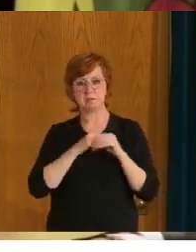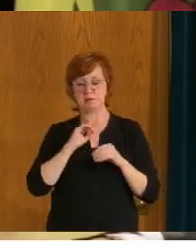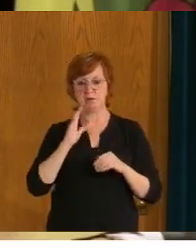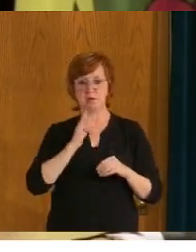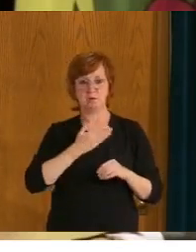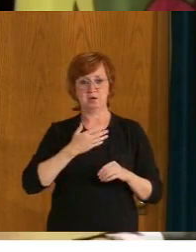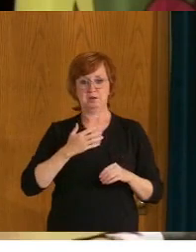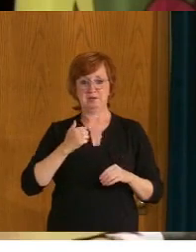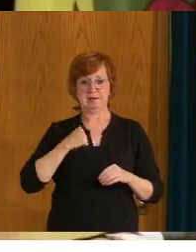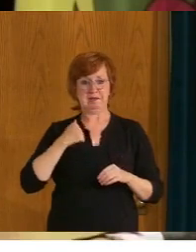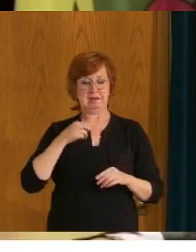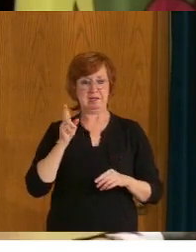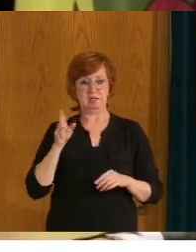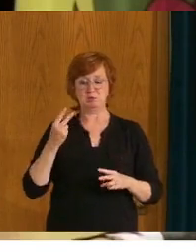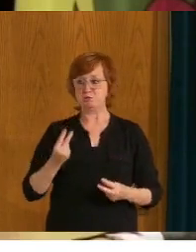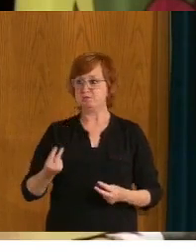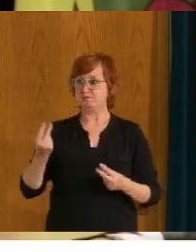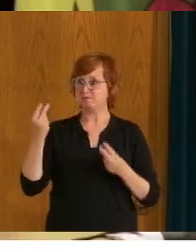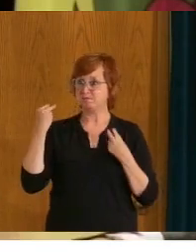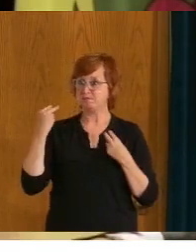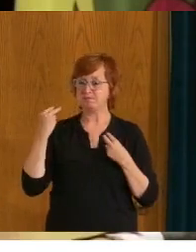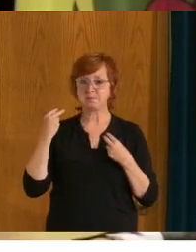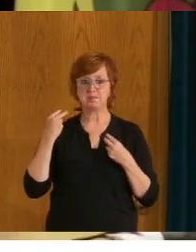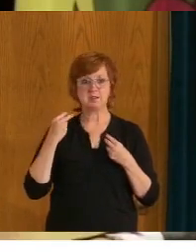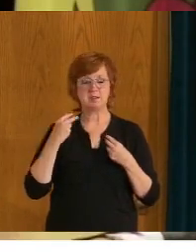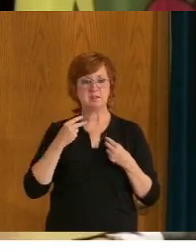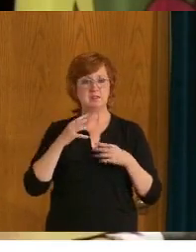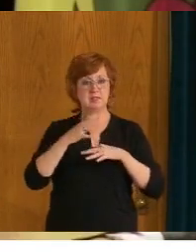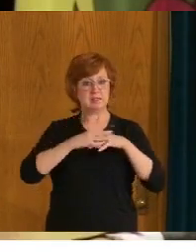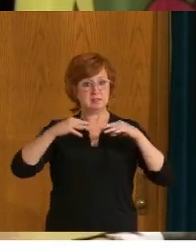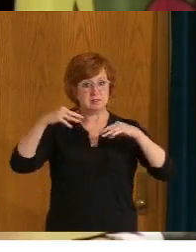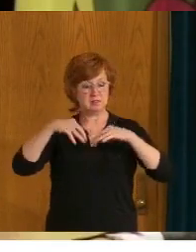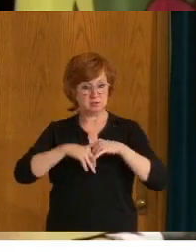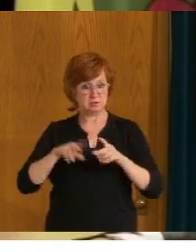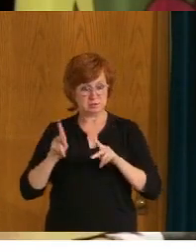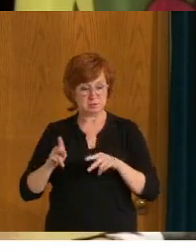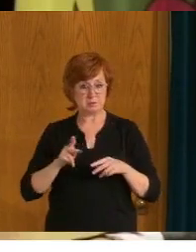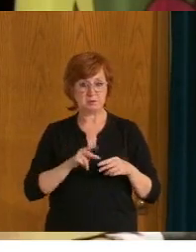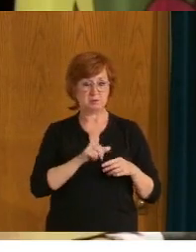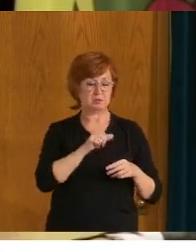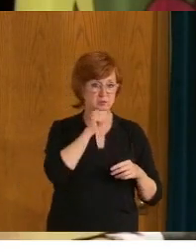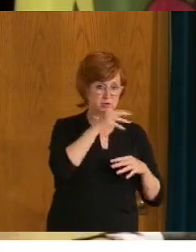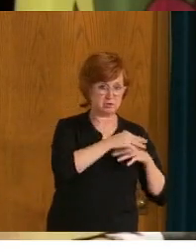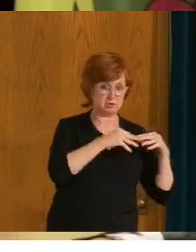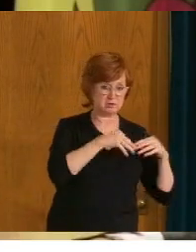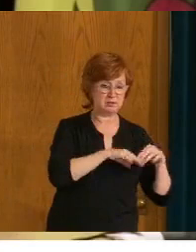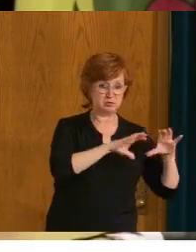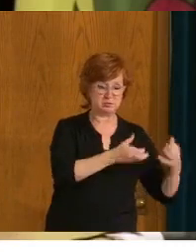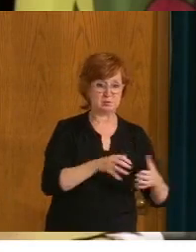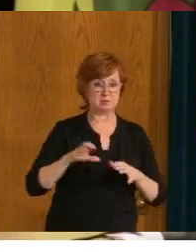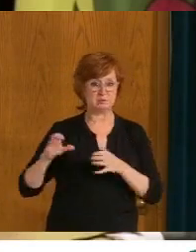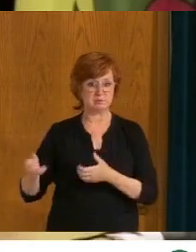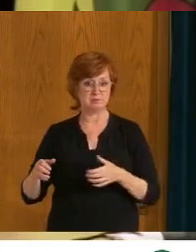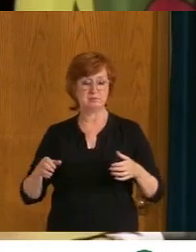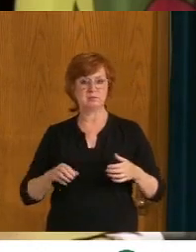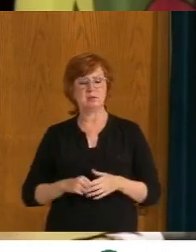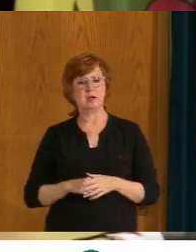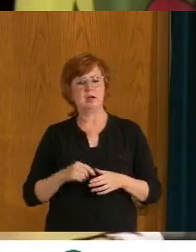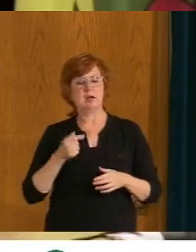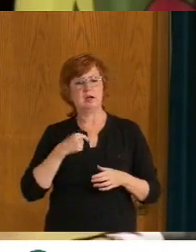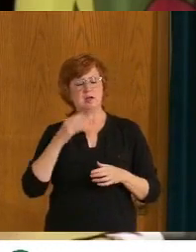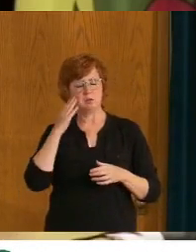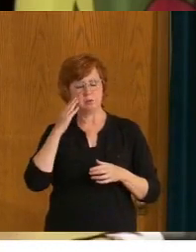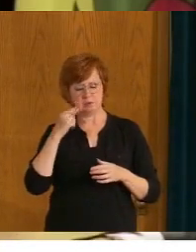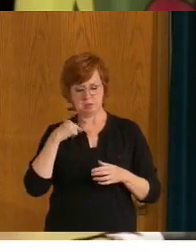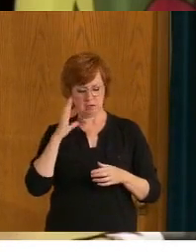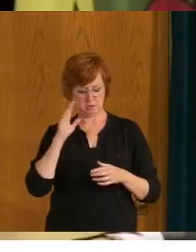and non-indigenous people and understanding that, we need to do better as we, uh, move forward. You know, there's a, I, I would just reference, uh, what I